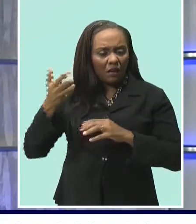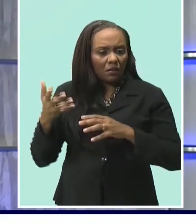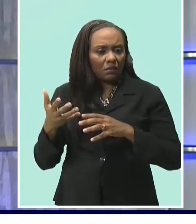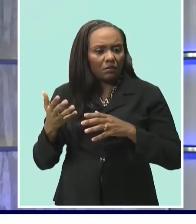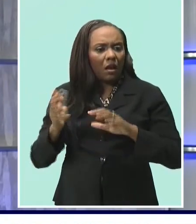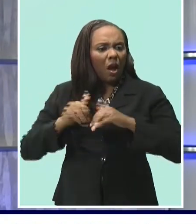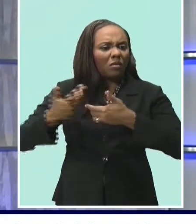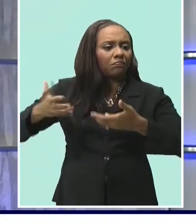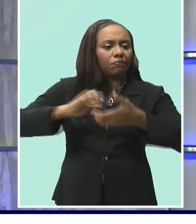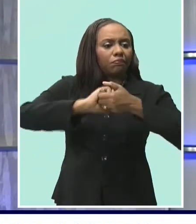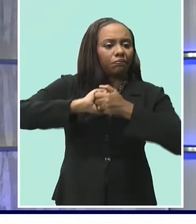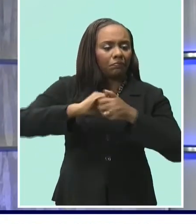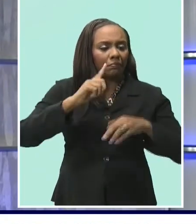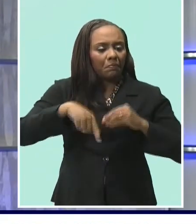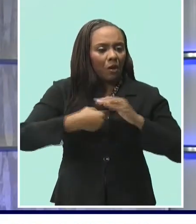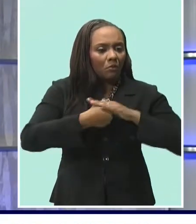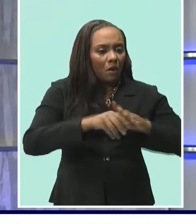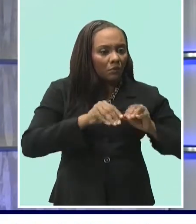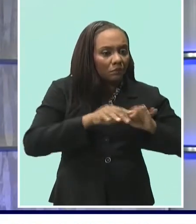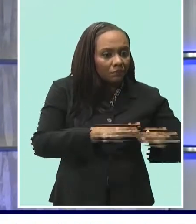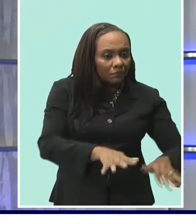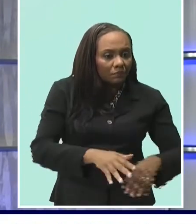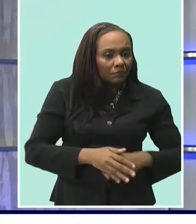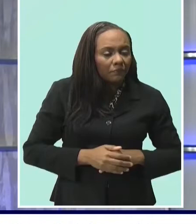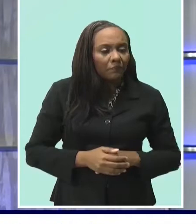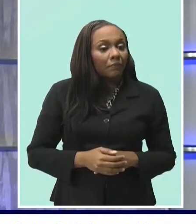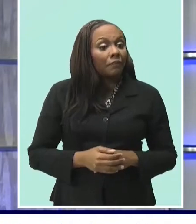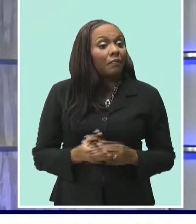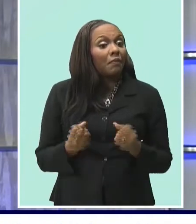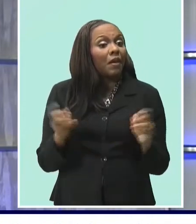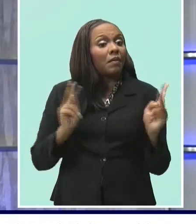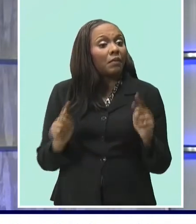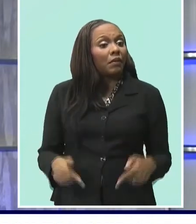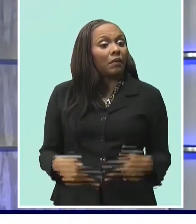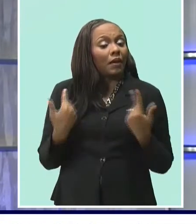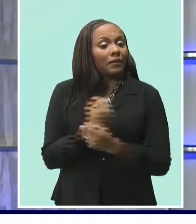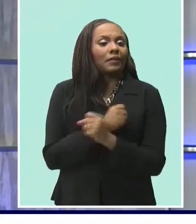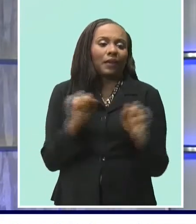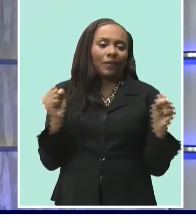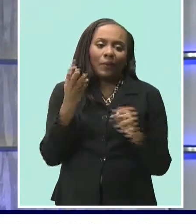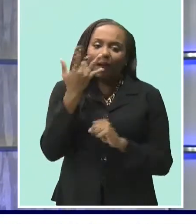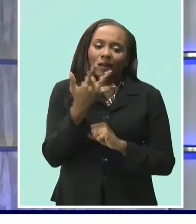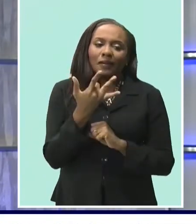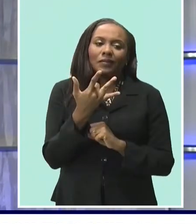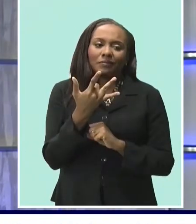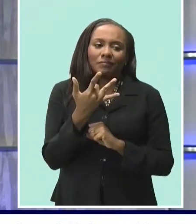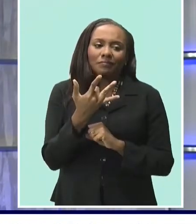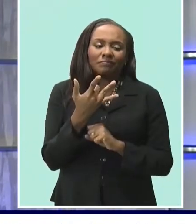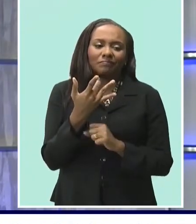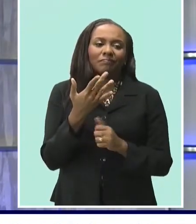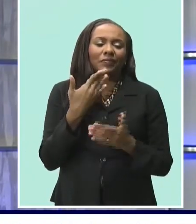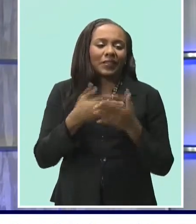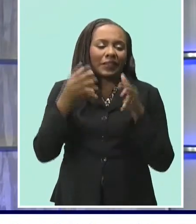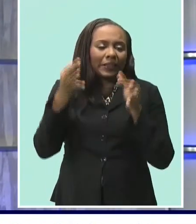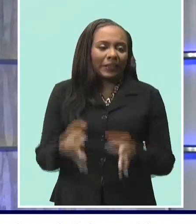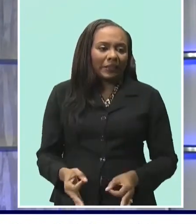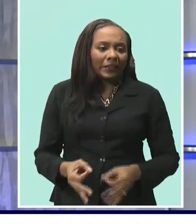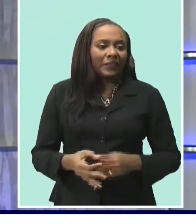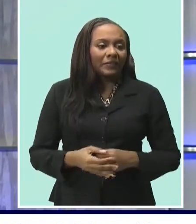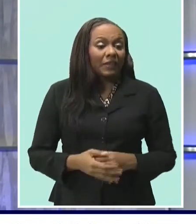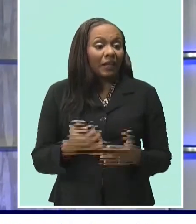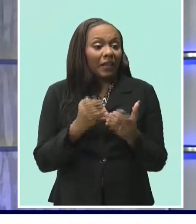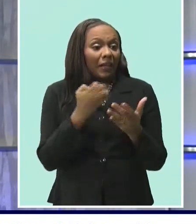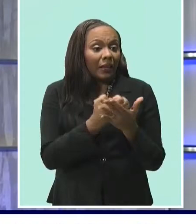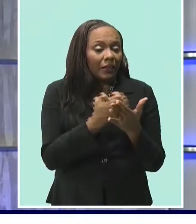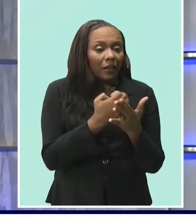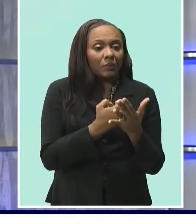regional governments during the COVID-19 pandemic. He believes many lives have been saved as a result. But Dr. Smith says the economic